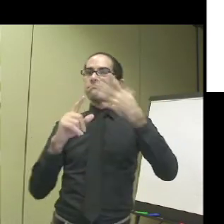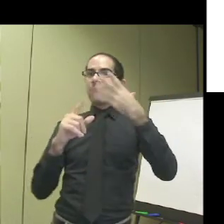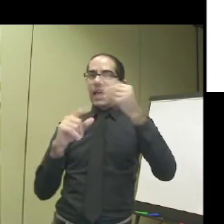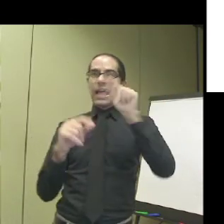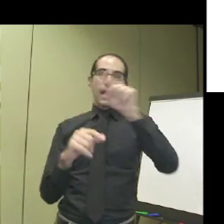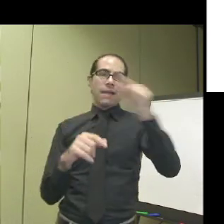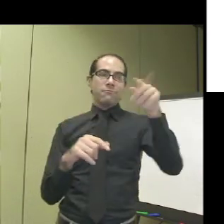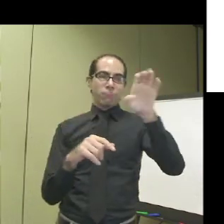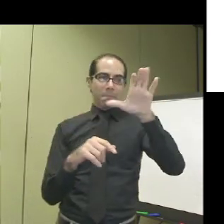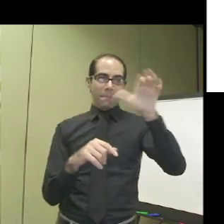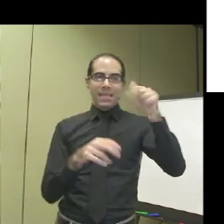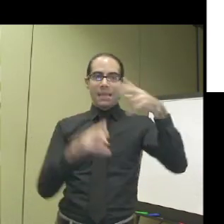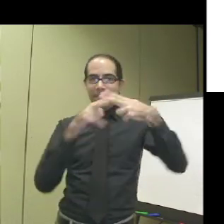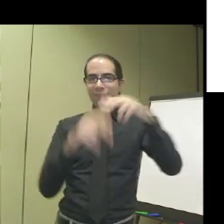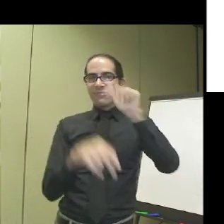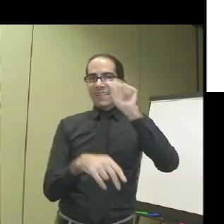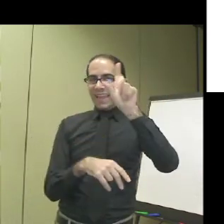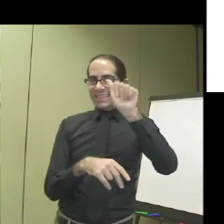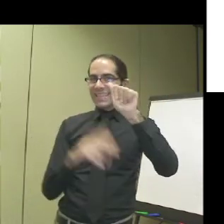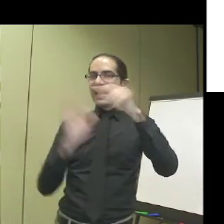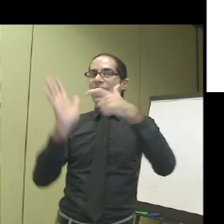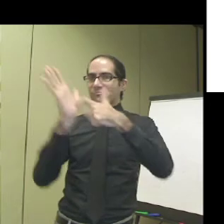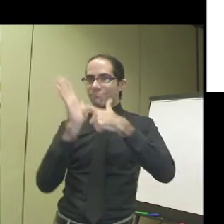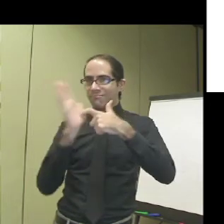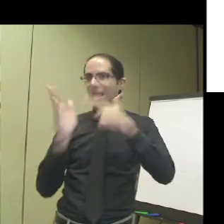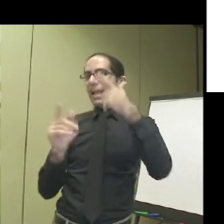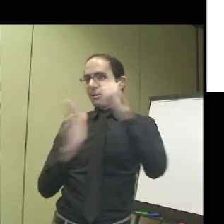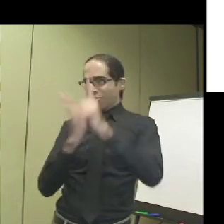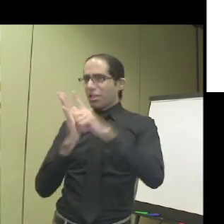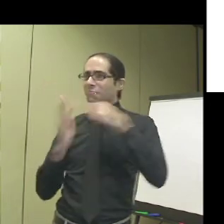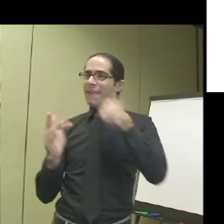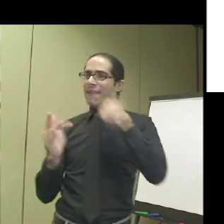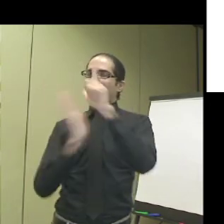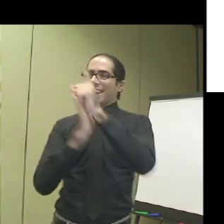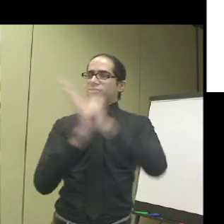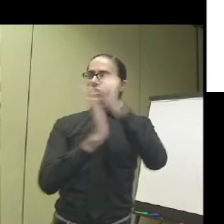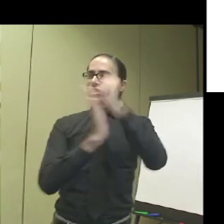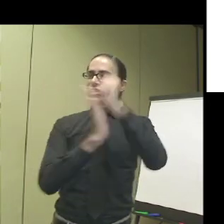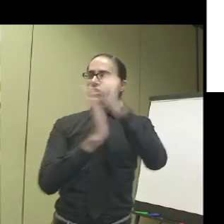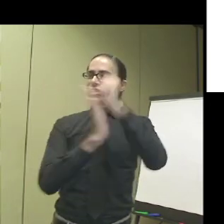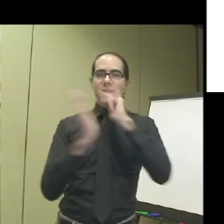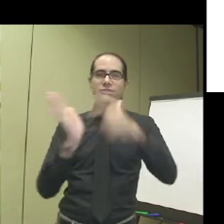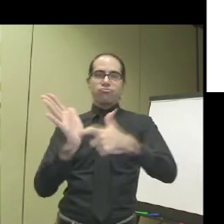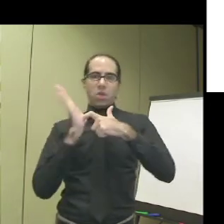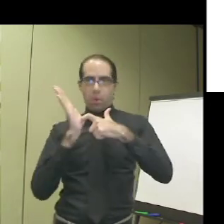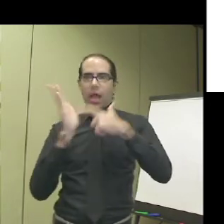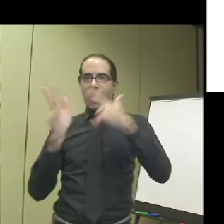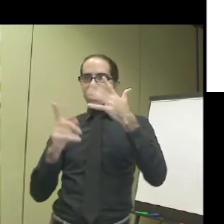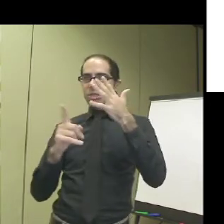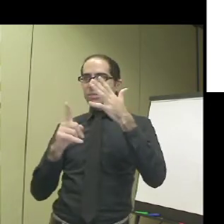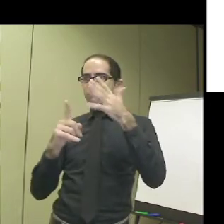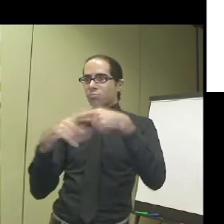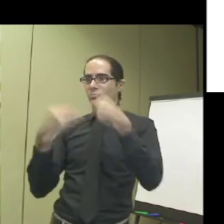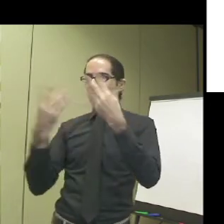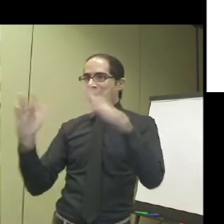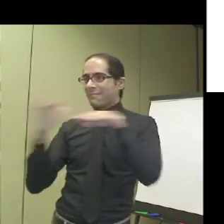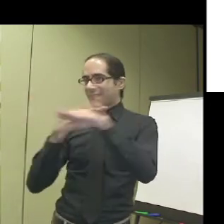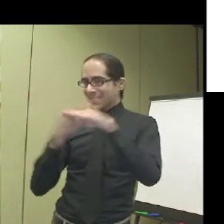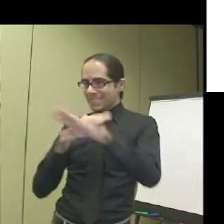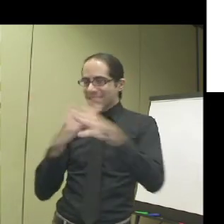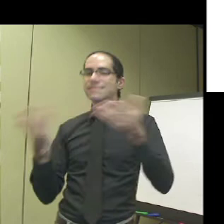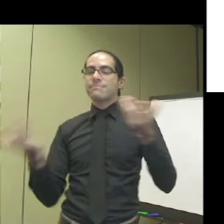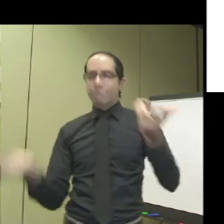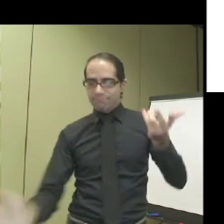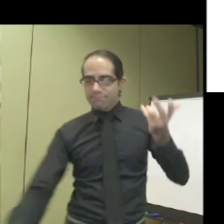So it's required by law. And Rebecca also mentioned the Americans with Disabilities Act. how legislation has required